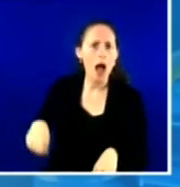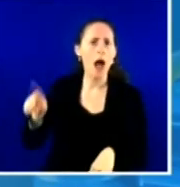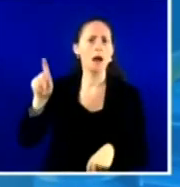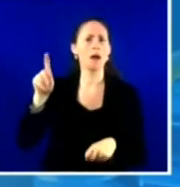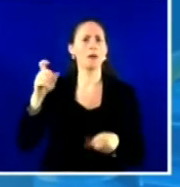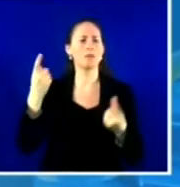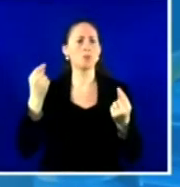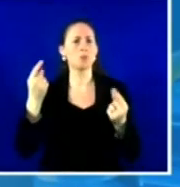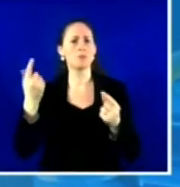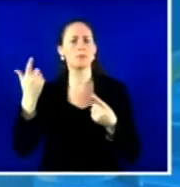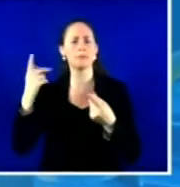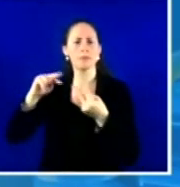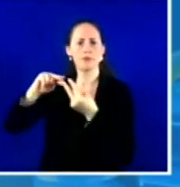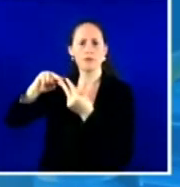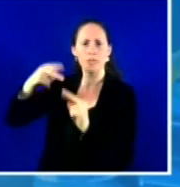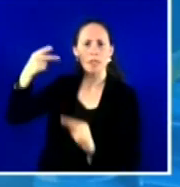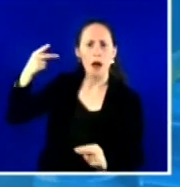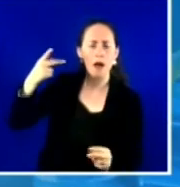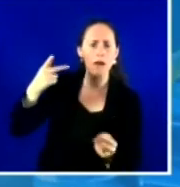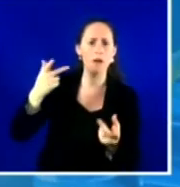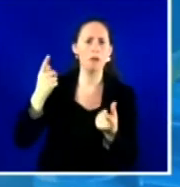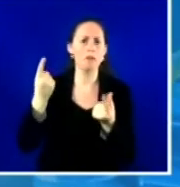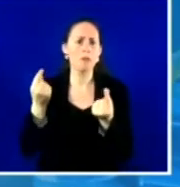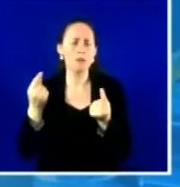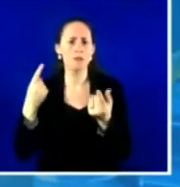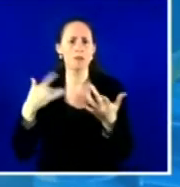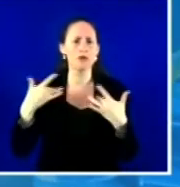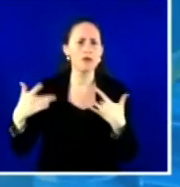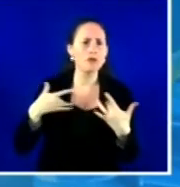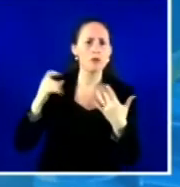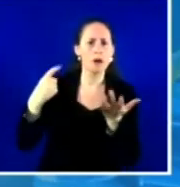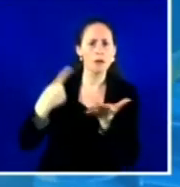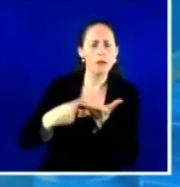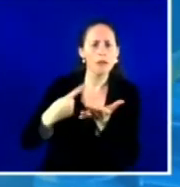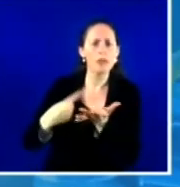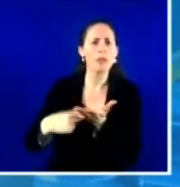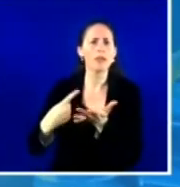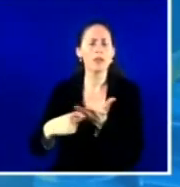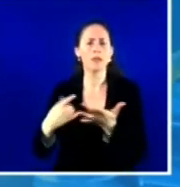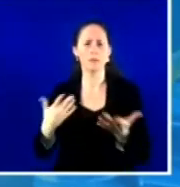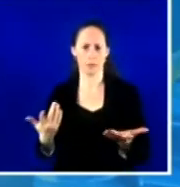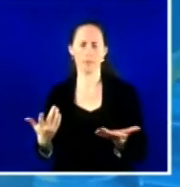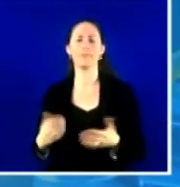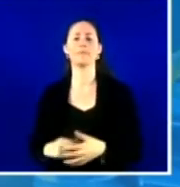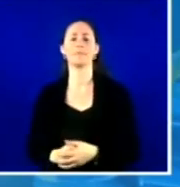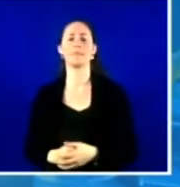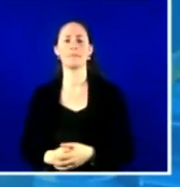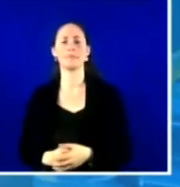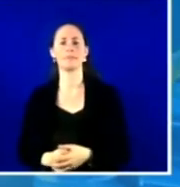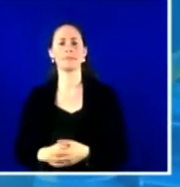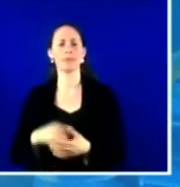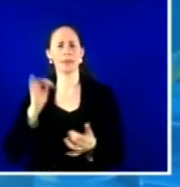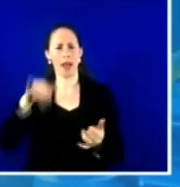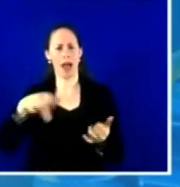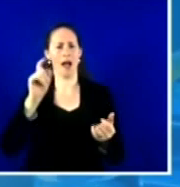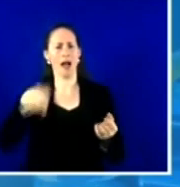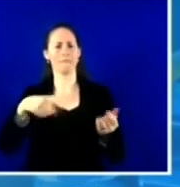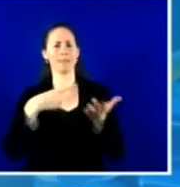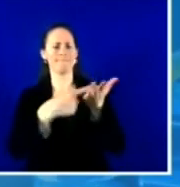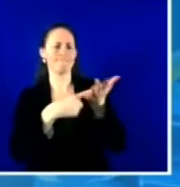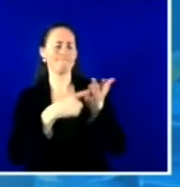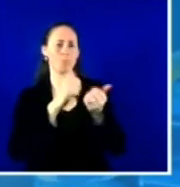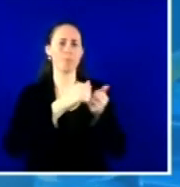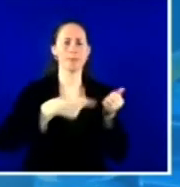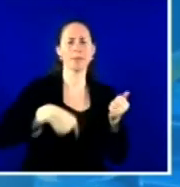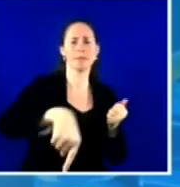their offspring. And so those are the kinds of conversations and challenges that we need to have and to disassemble